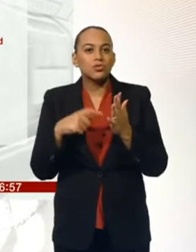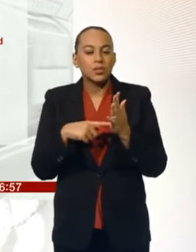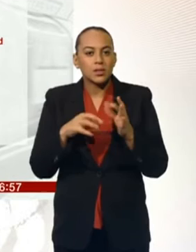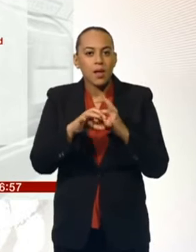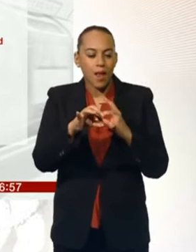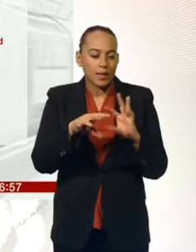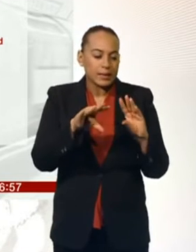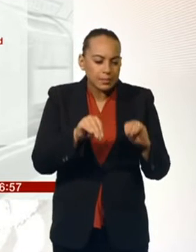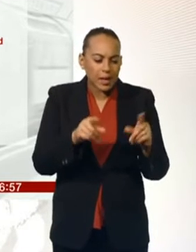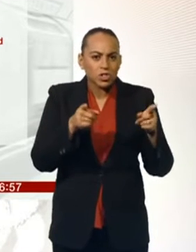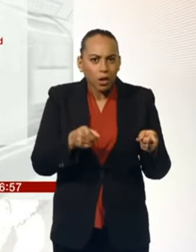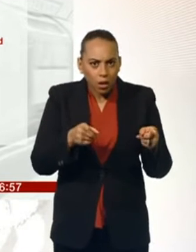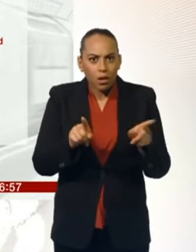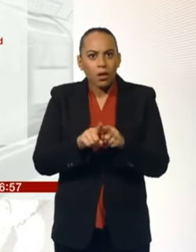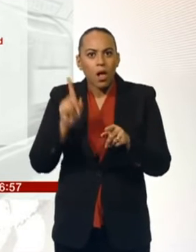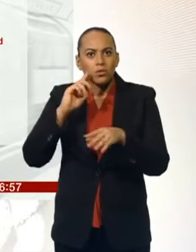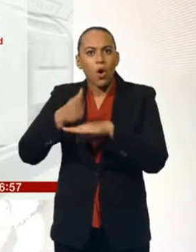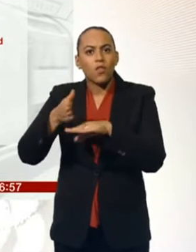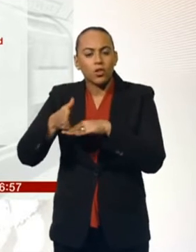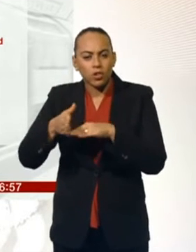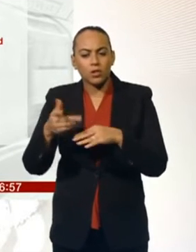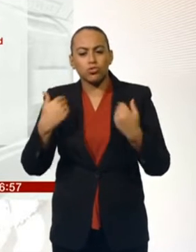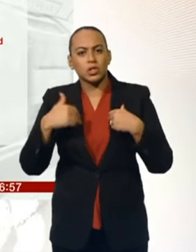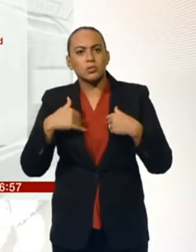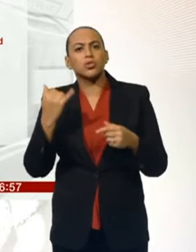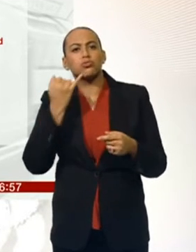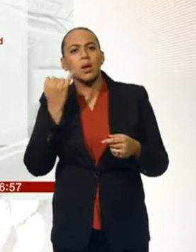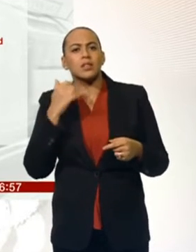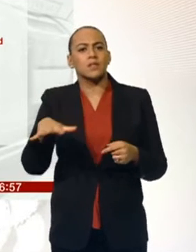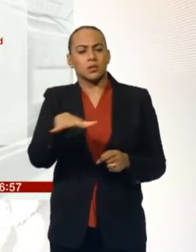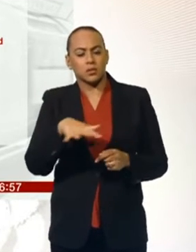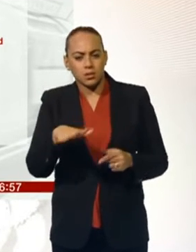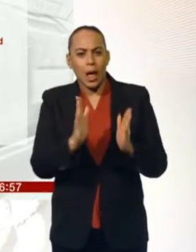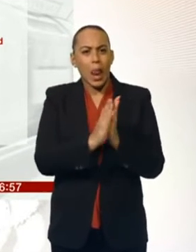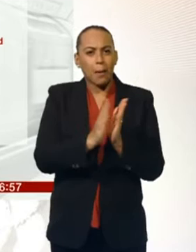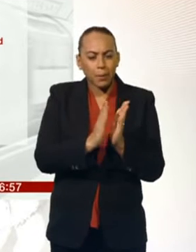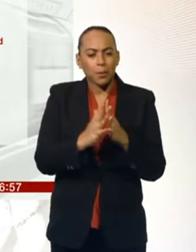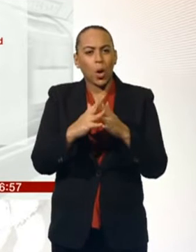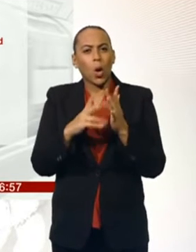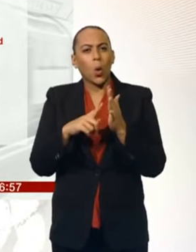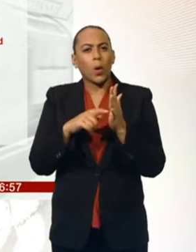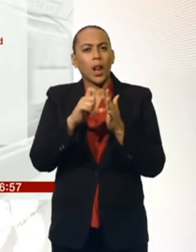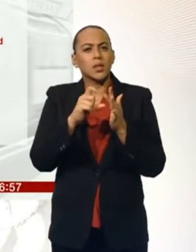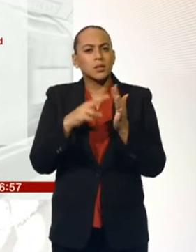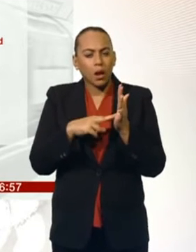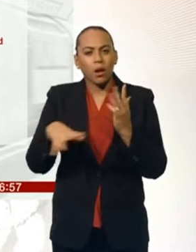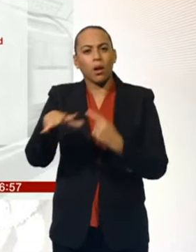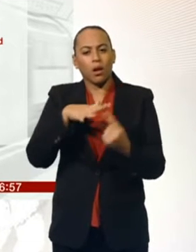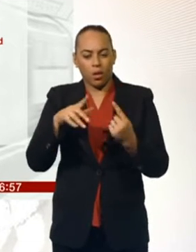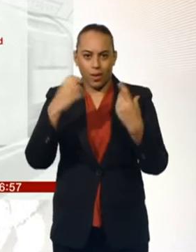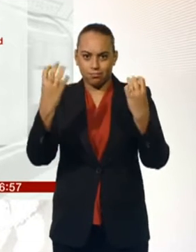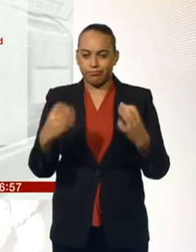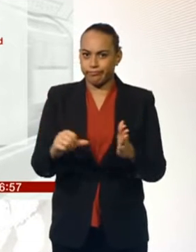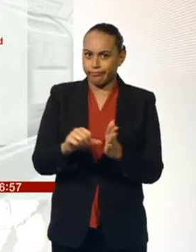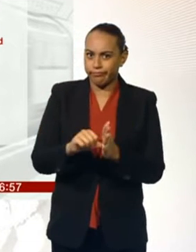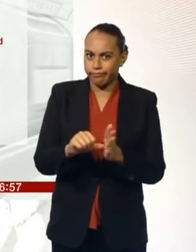London overground, there are problems there between Richmond and Stratford and between Clapham Junction and Wilsdon Junction due to a signal failure,